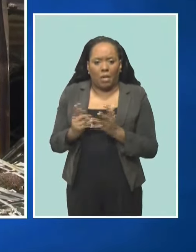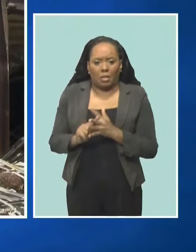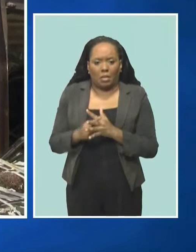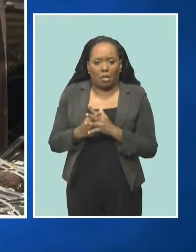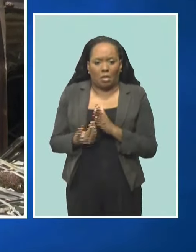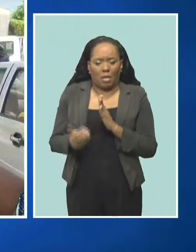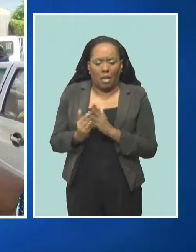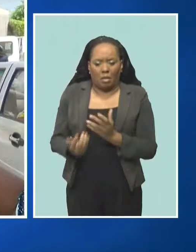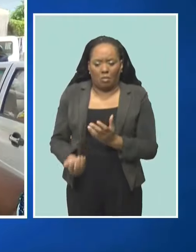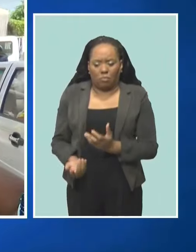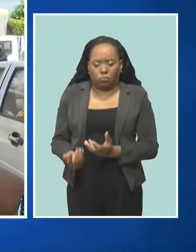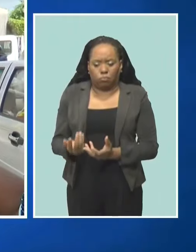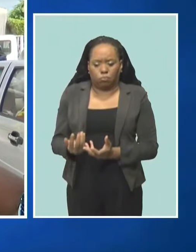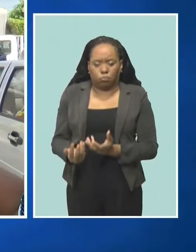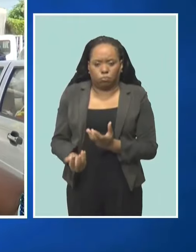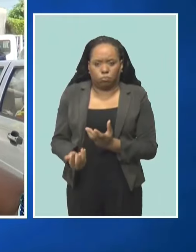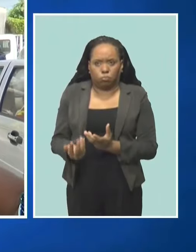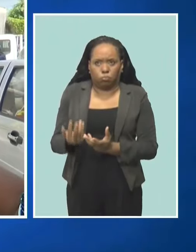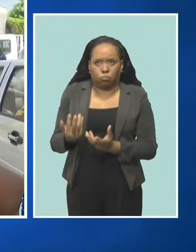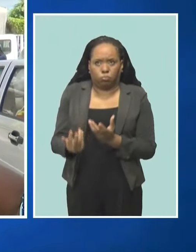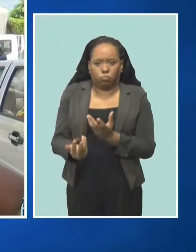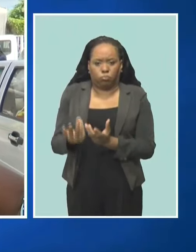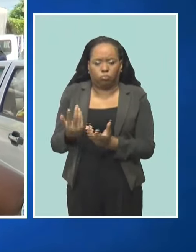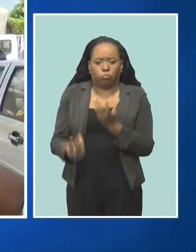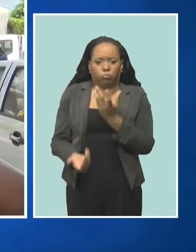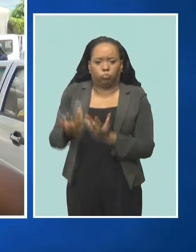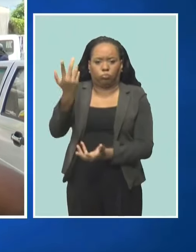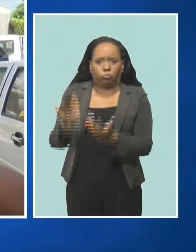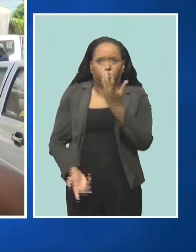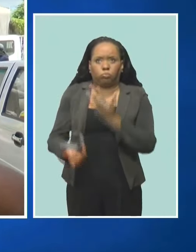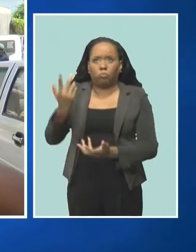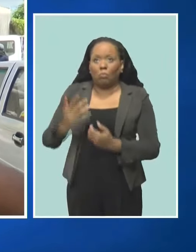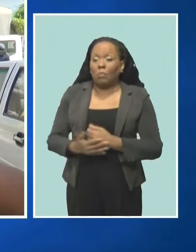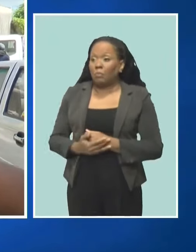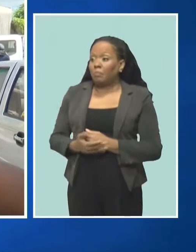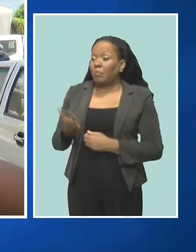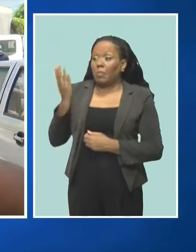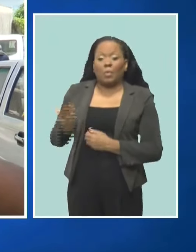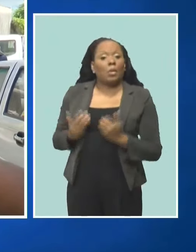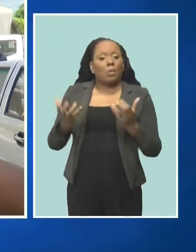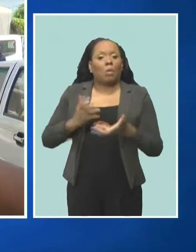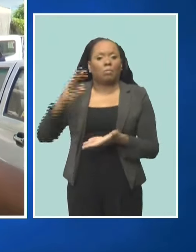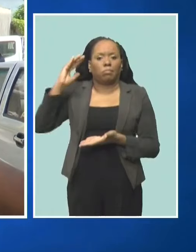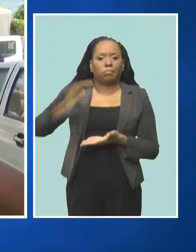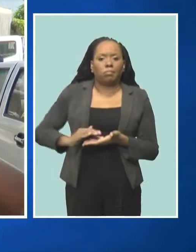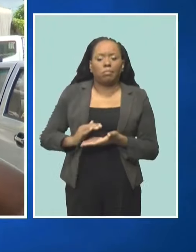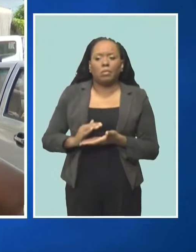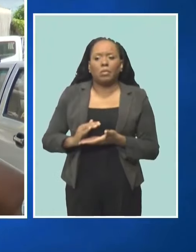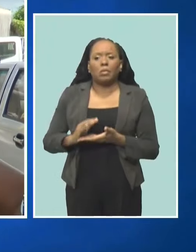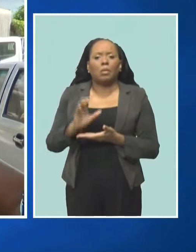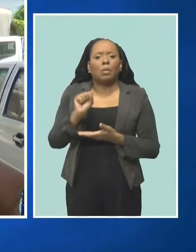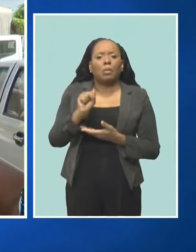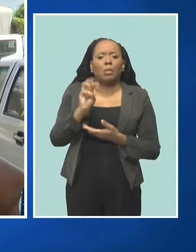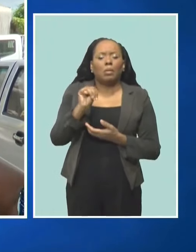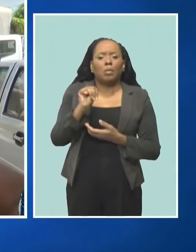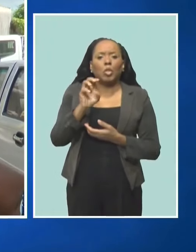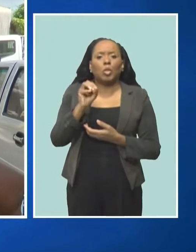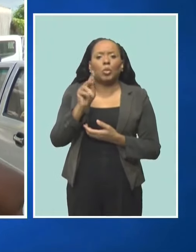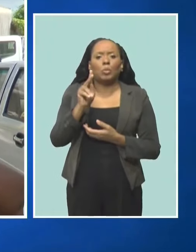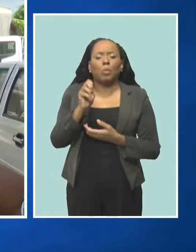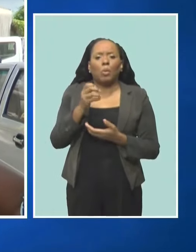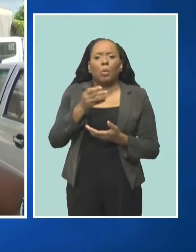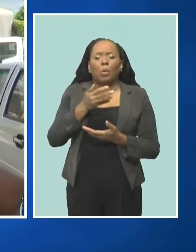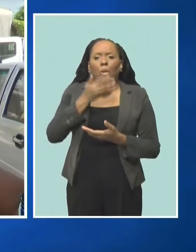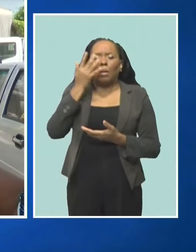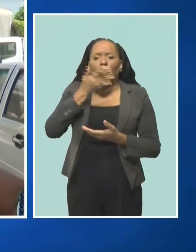And also, it reduces the impact of smoke on the residents, which can create a medical emergency for some persons who are